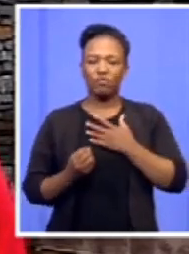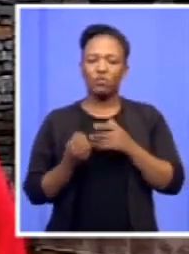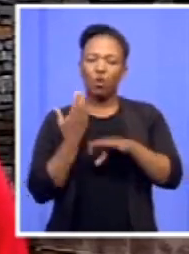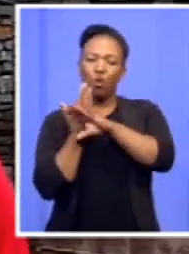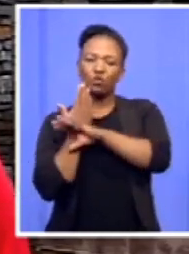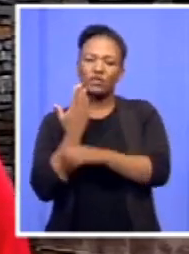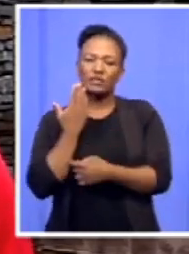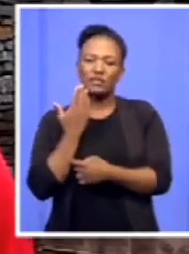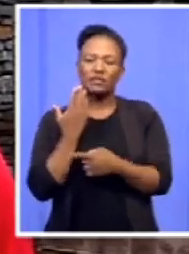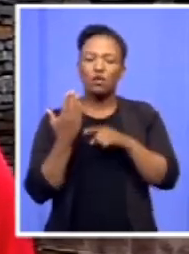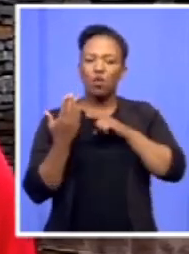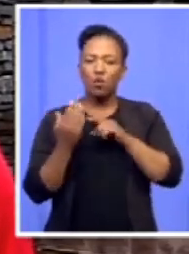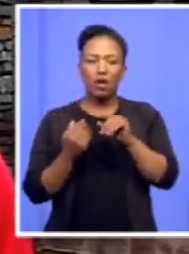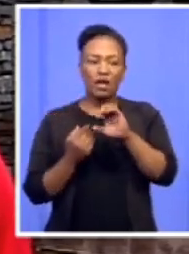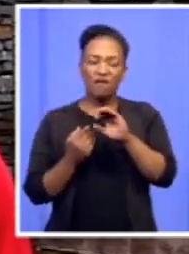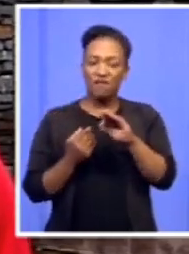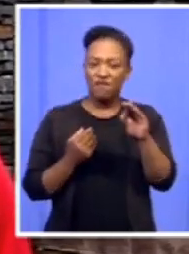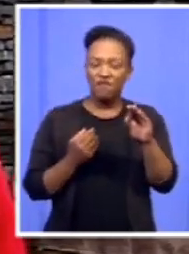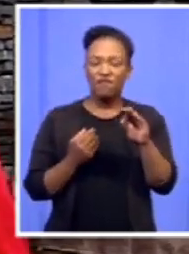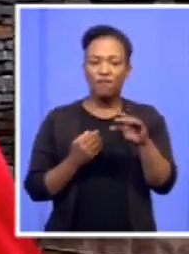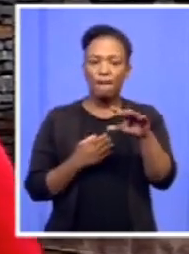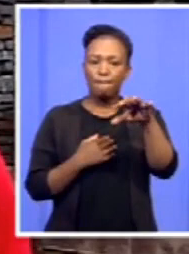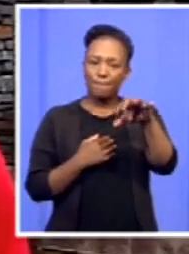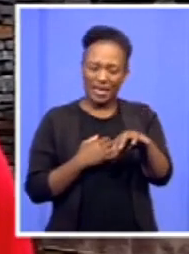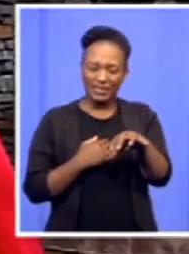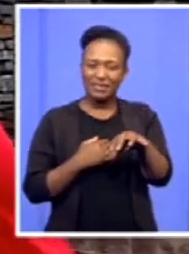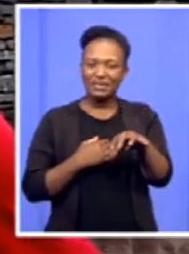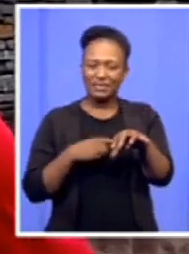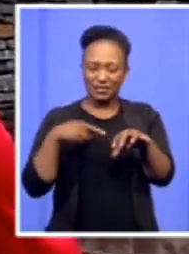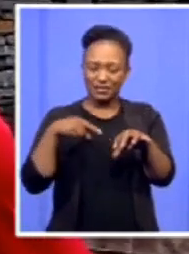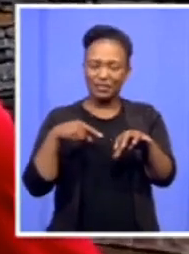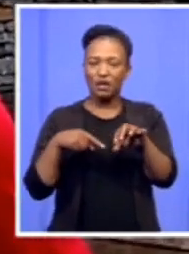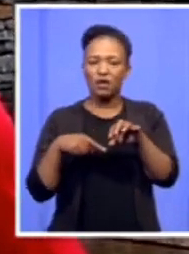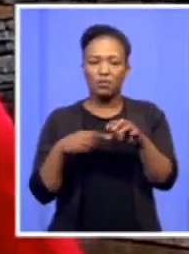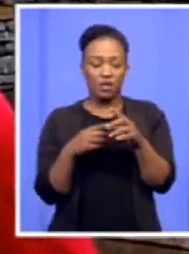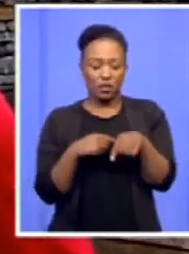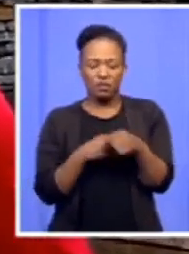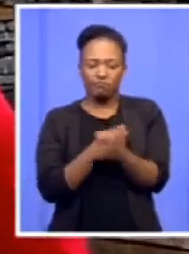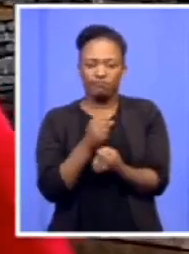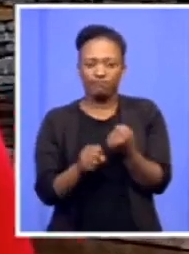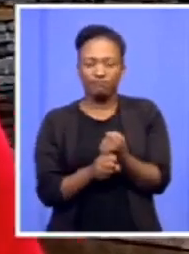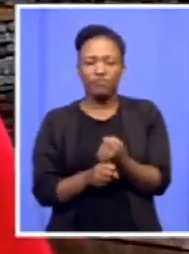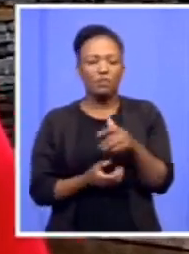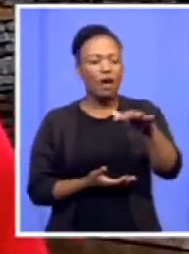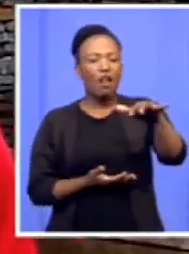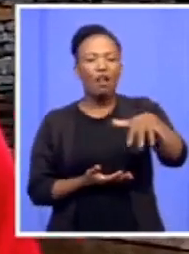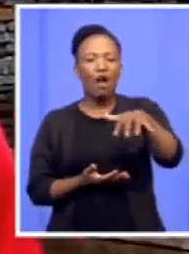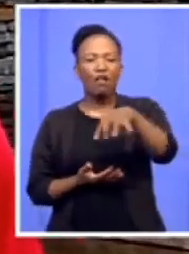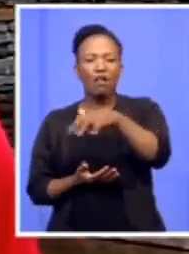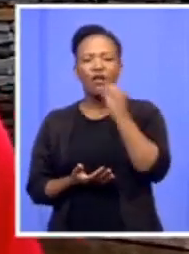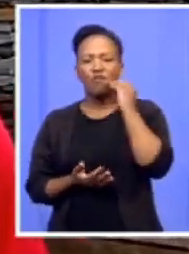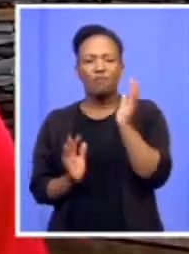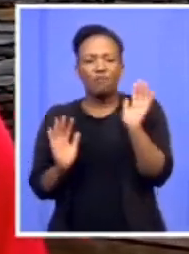it's a branch. So this year, we're just not talking just data collection, but we said, all of us, let's go and do